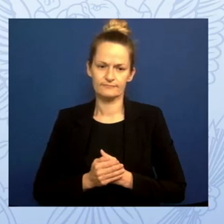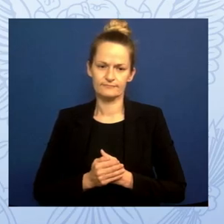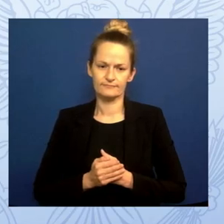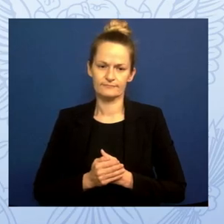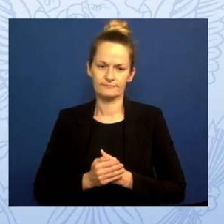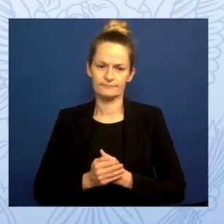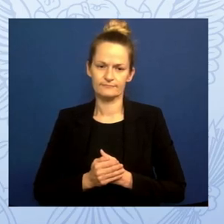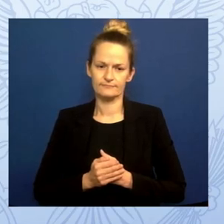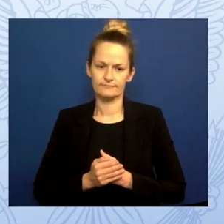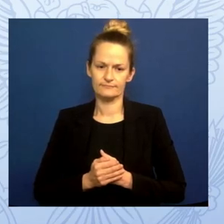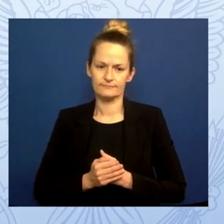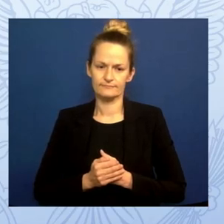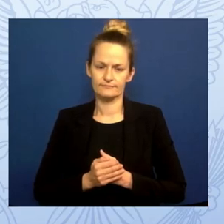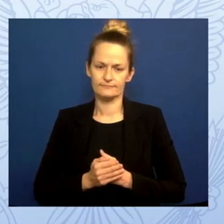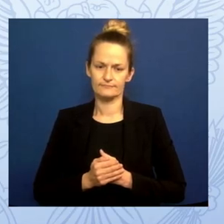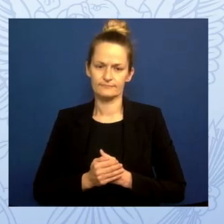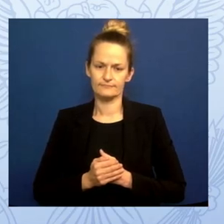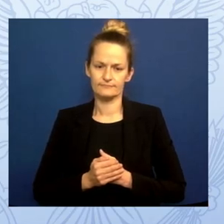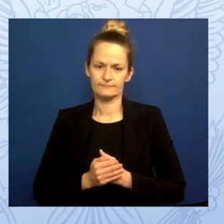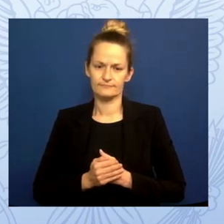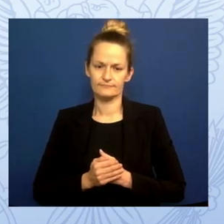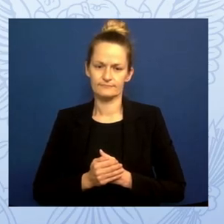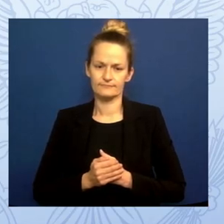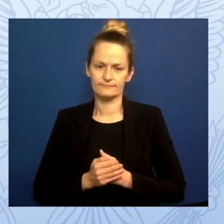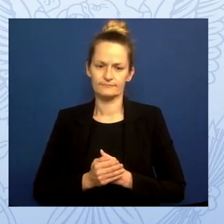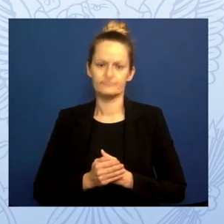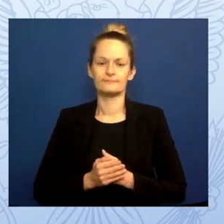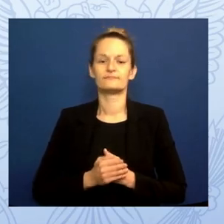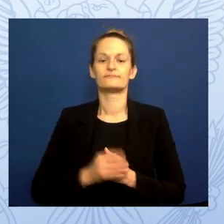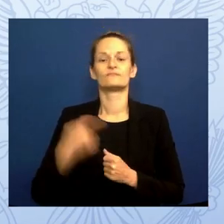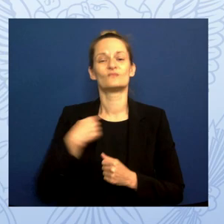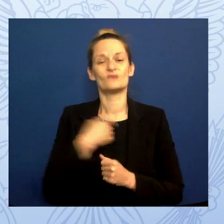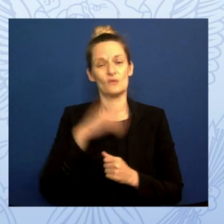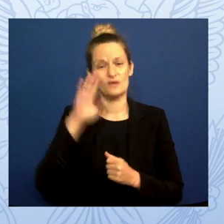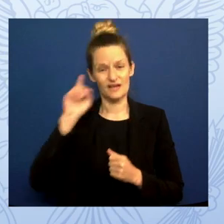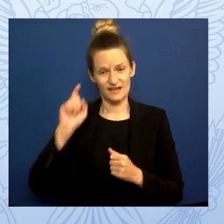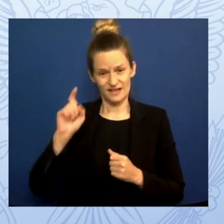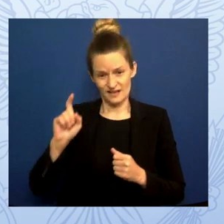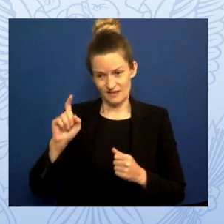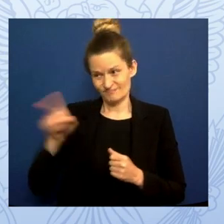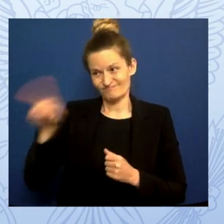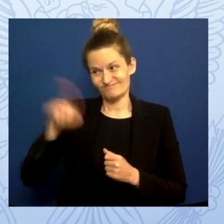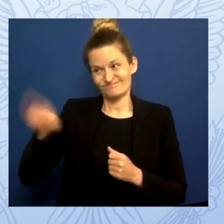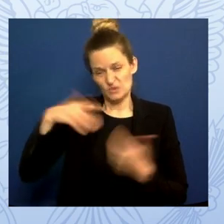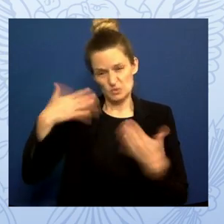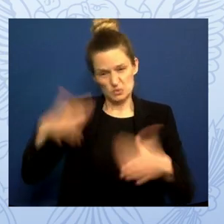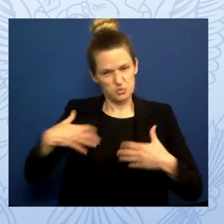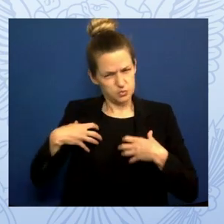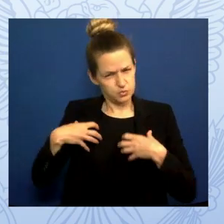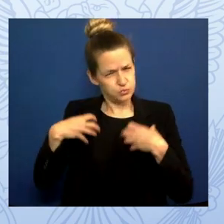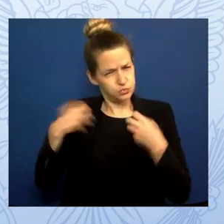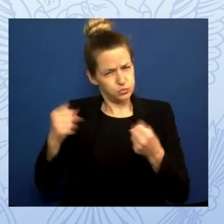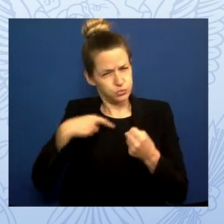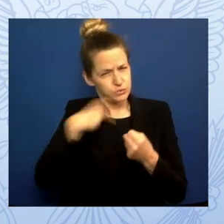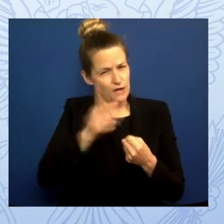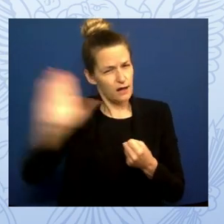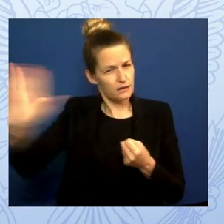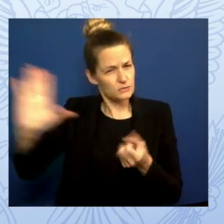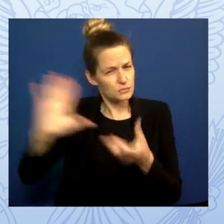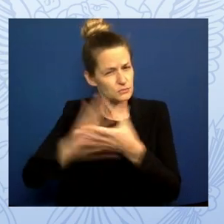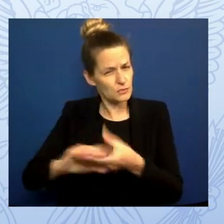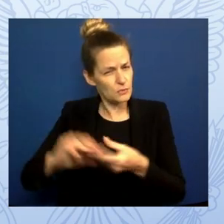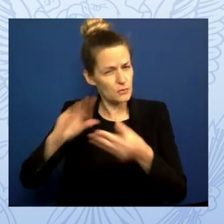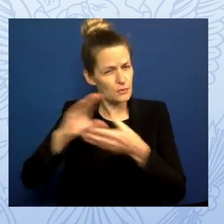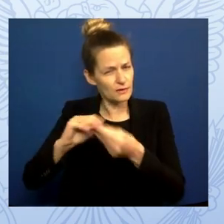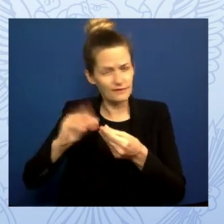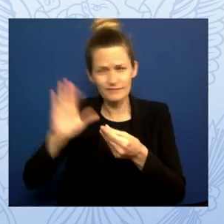It takes incredible courage to tell your story. To be honest about the struggles you face and say, you know what?